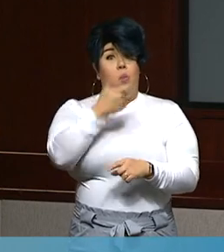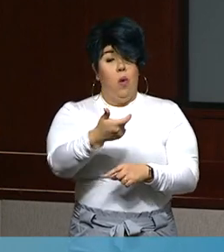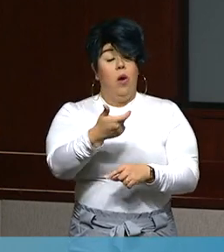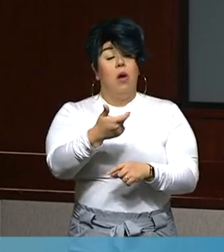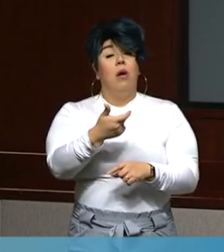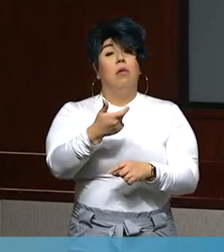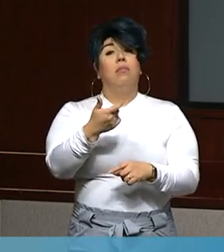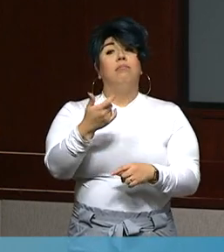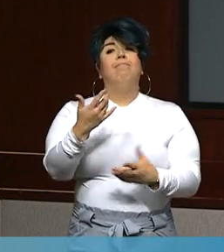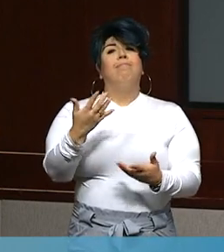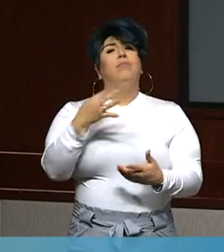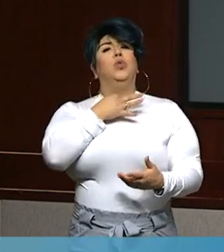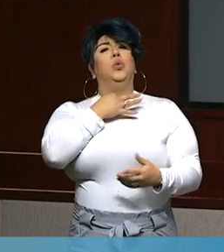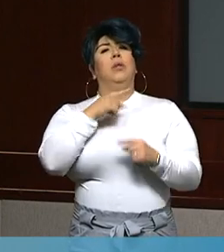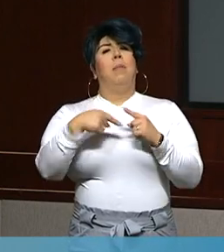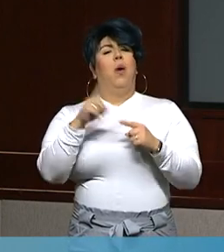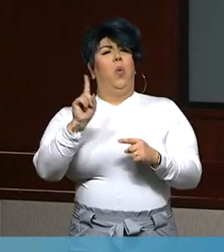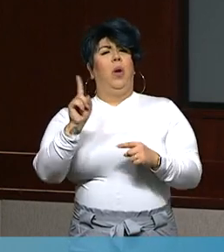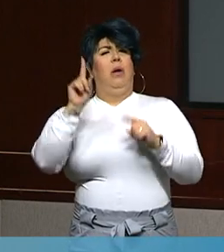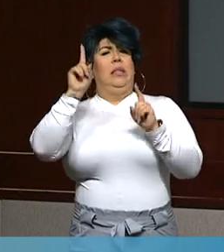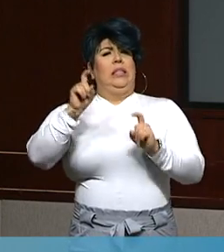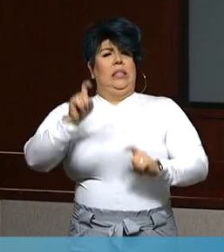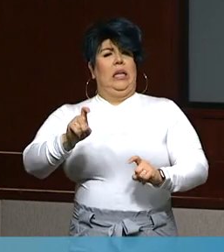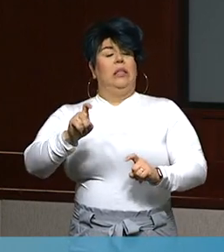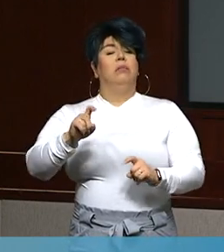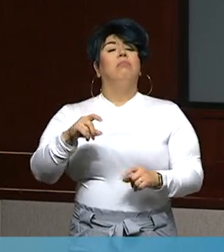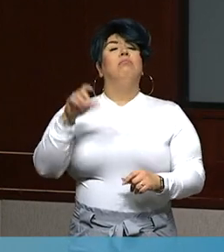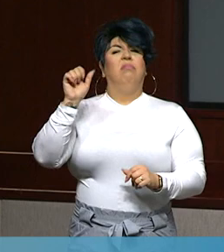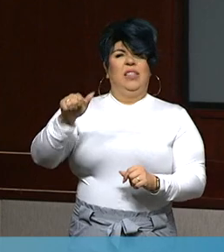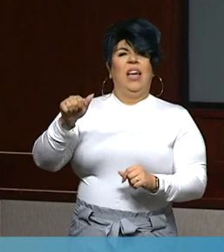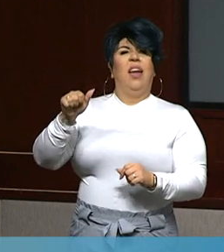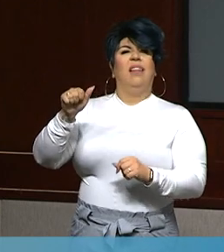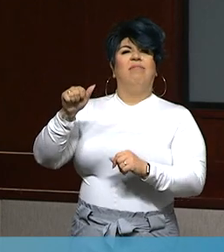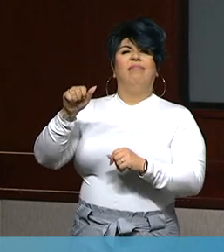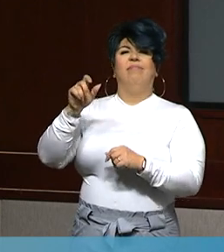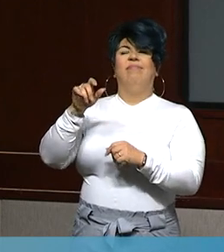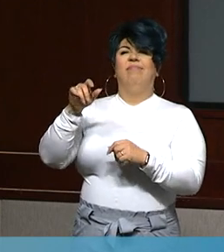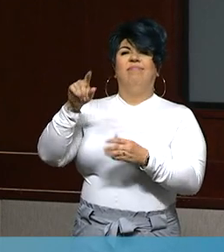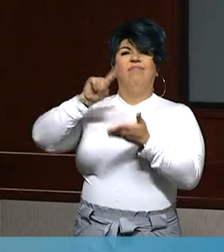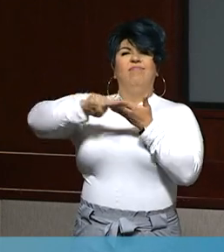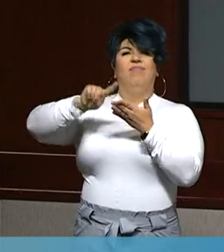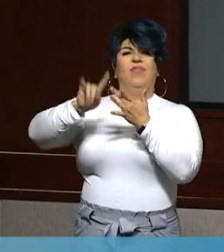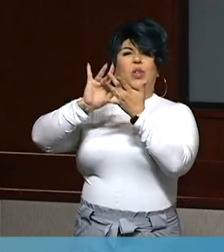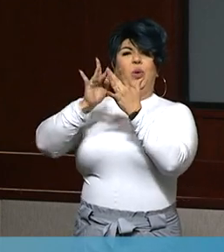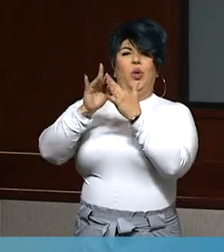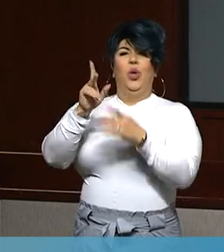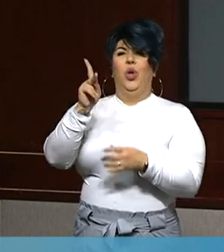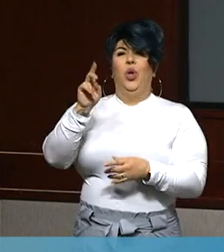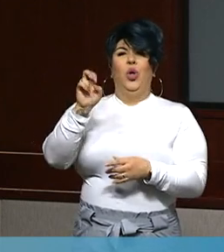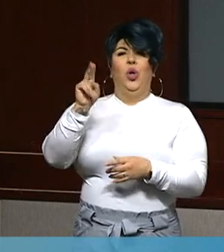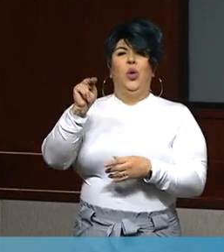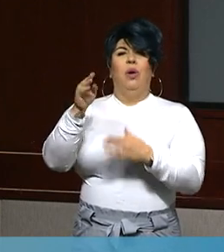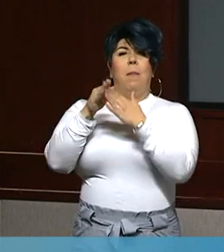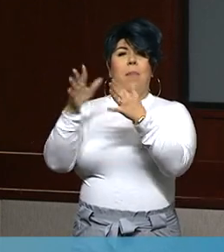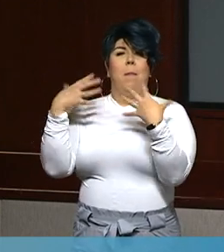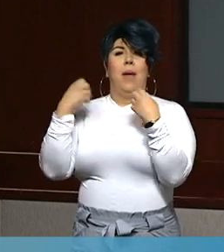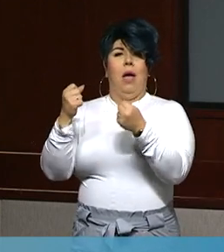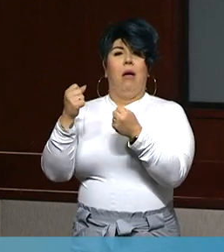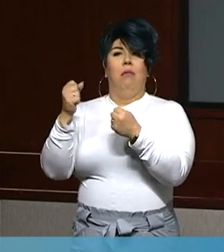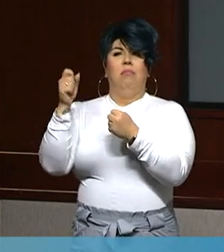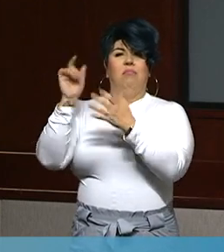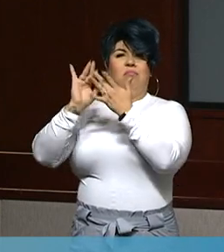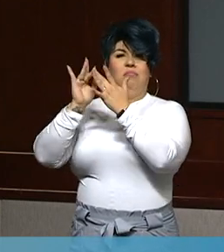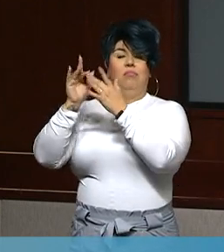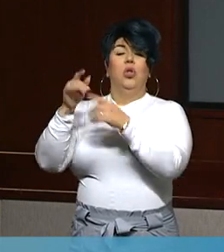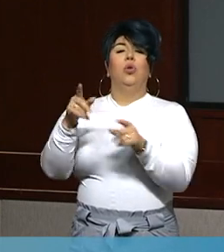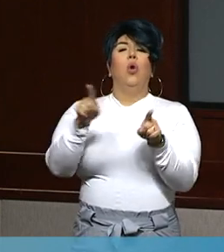for a testing location, you can find those at the Kern Public Health website as well as KernCounty.com. There's a button on the very